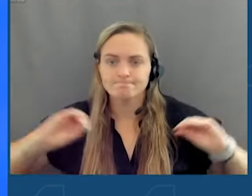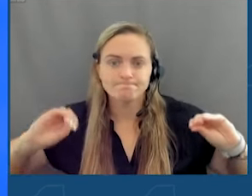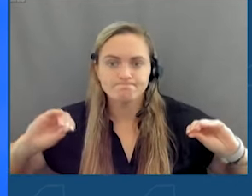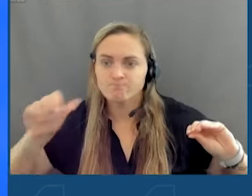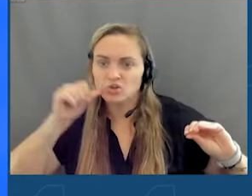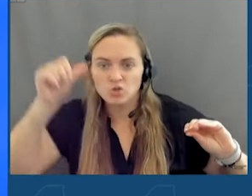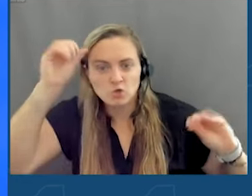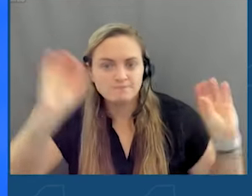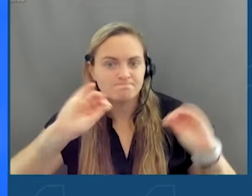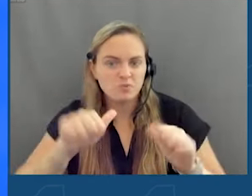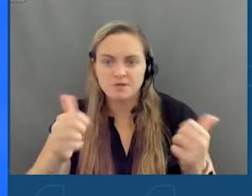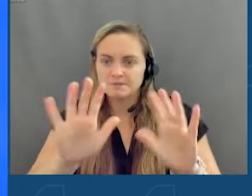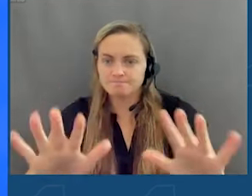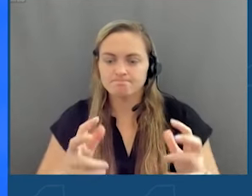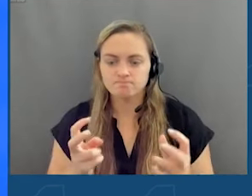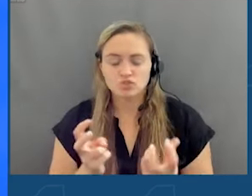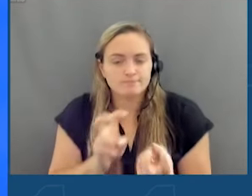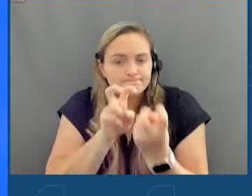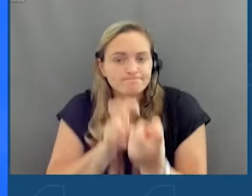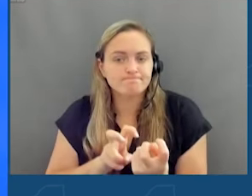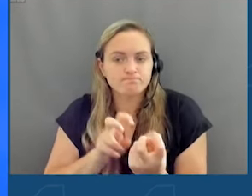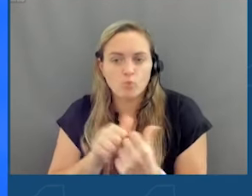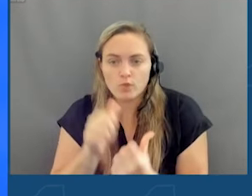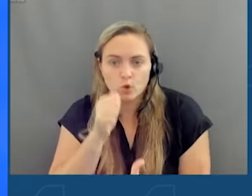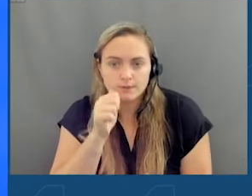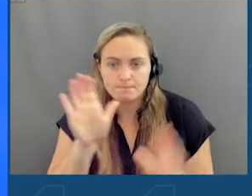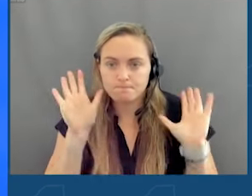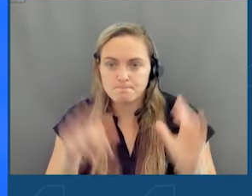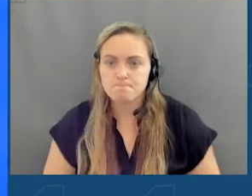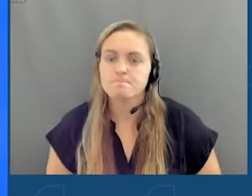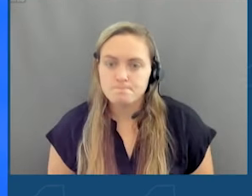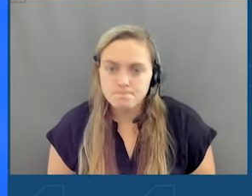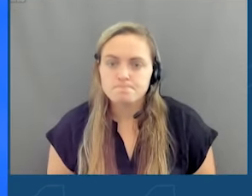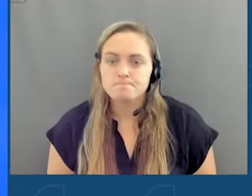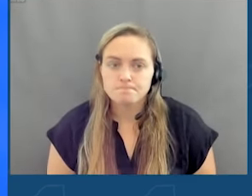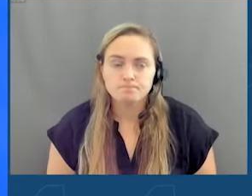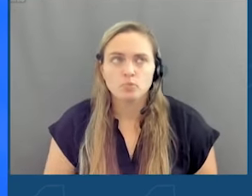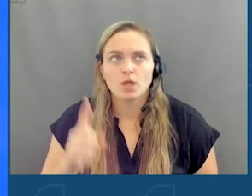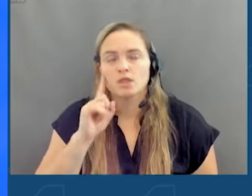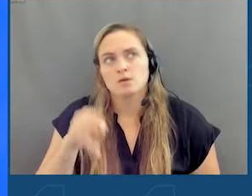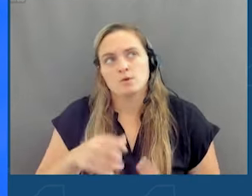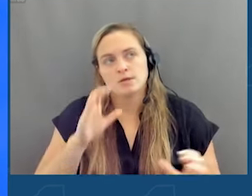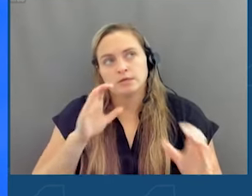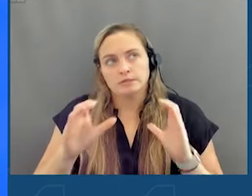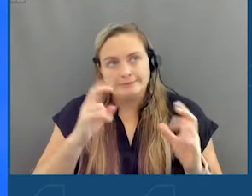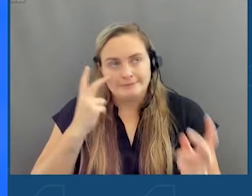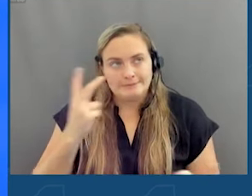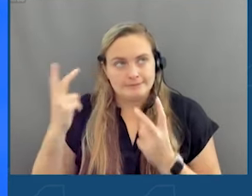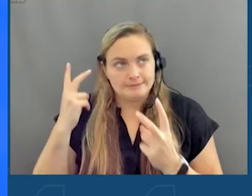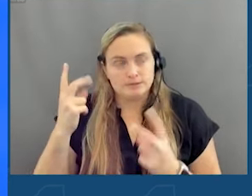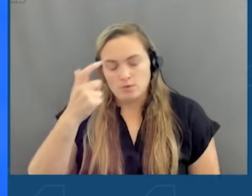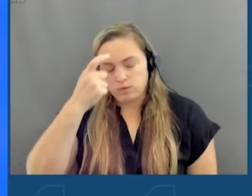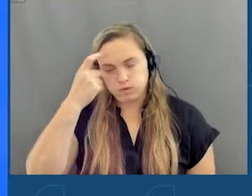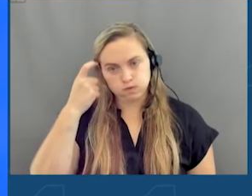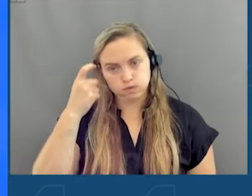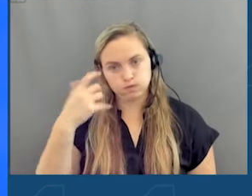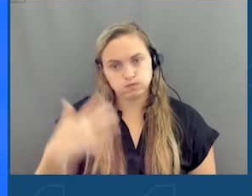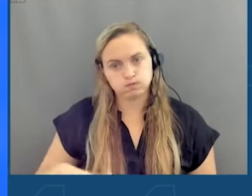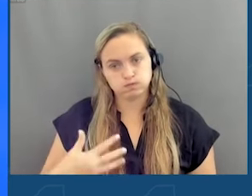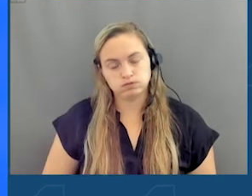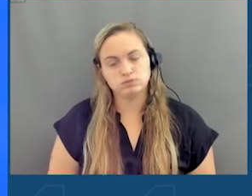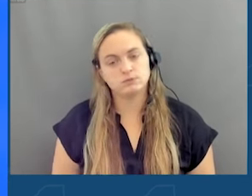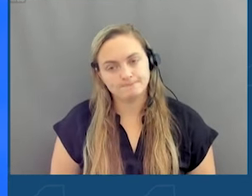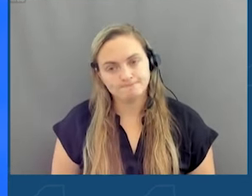girl to girl. And I still think about that conversation because it haunts me. To know that